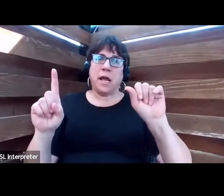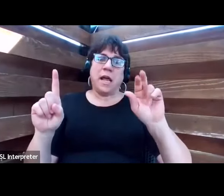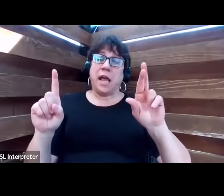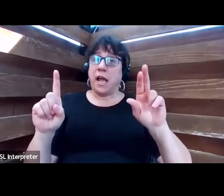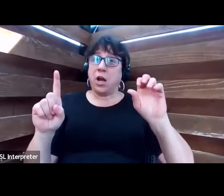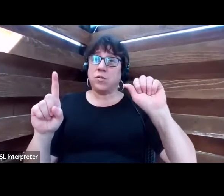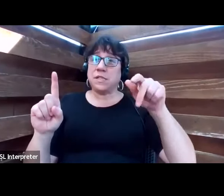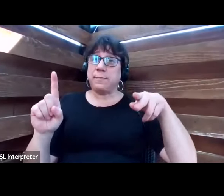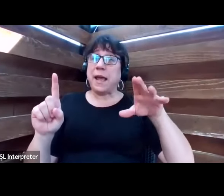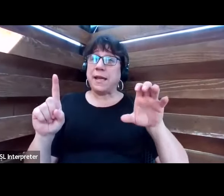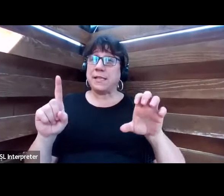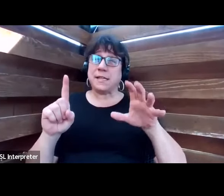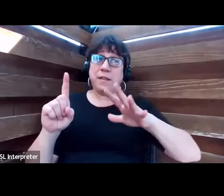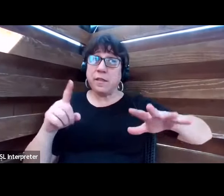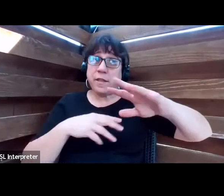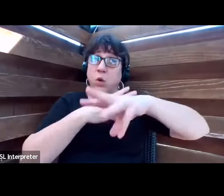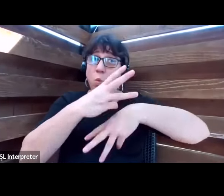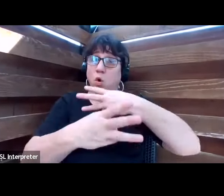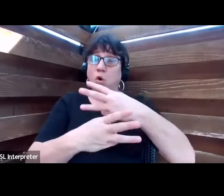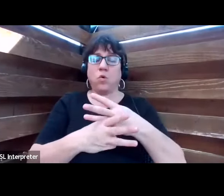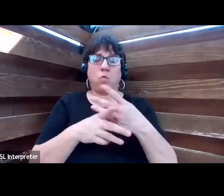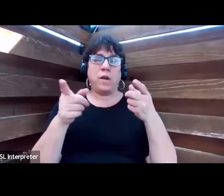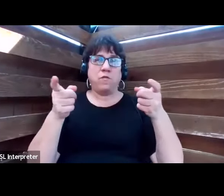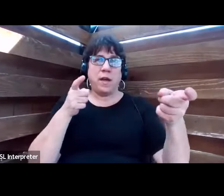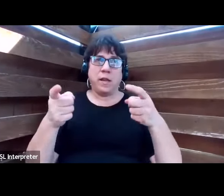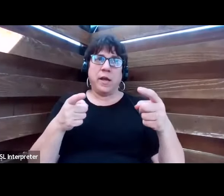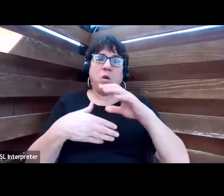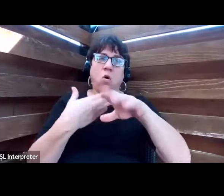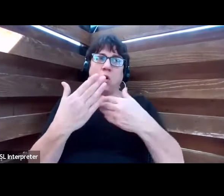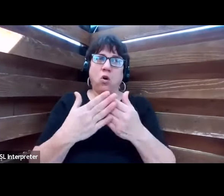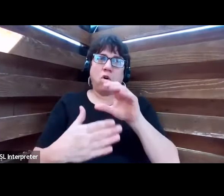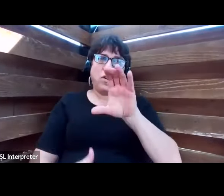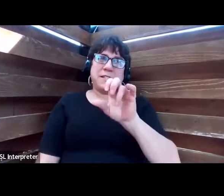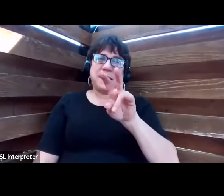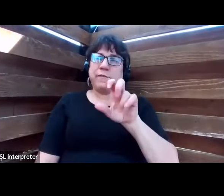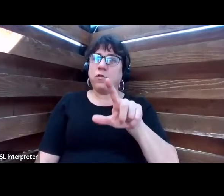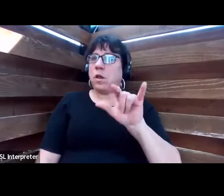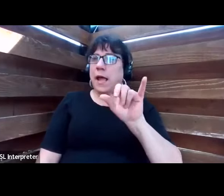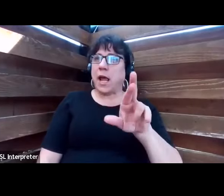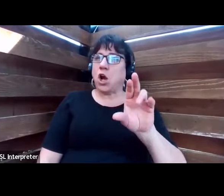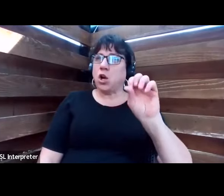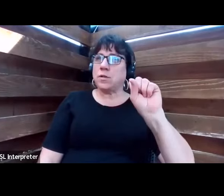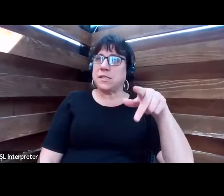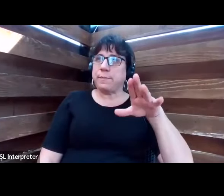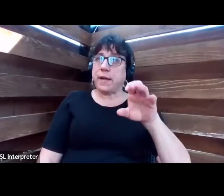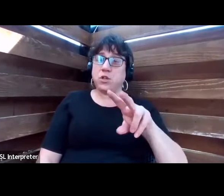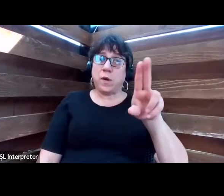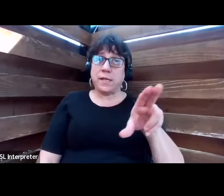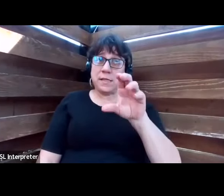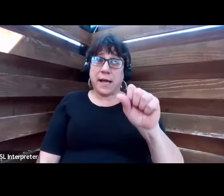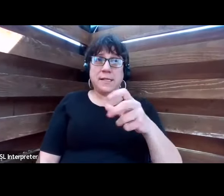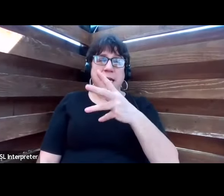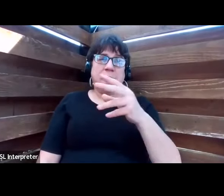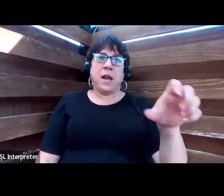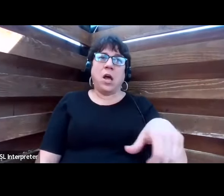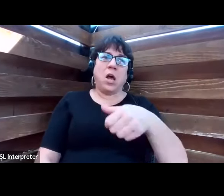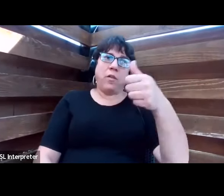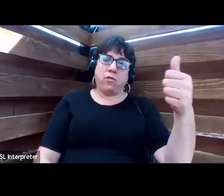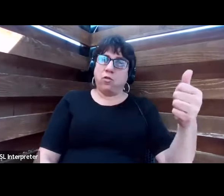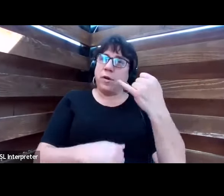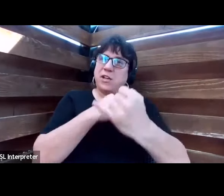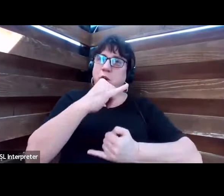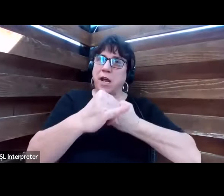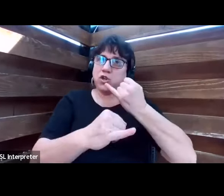world. We regulate all aspects of civil aerospace in the United States, as well as adjacent international waters,